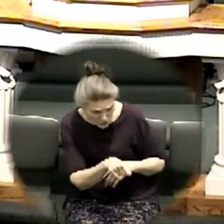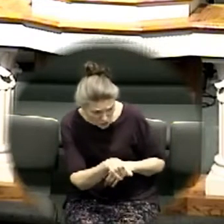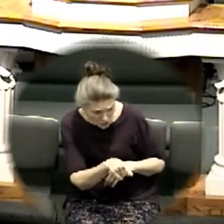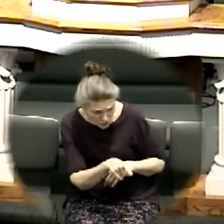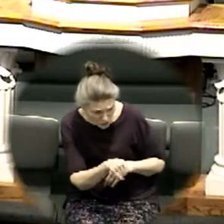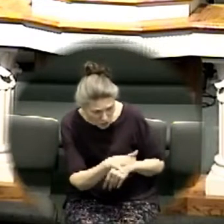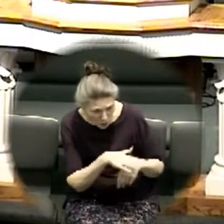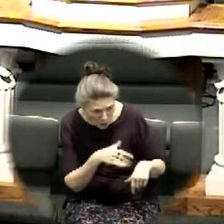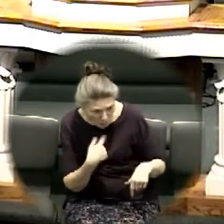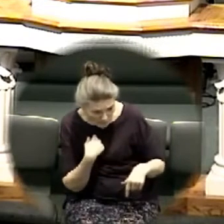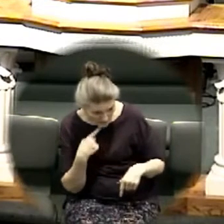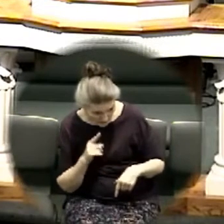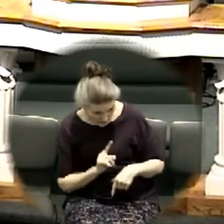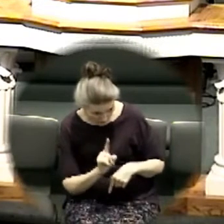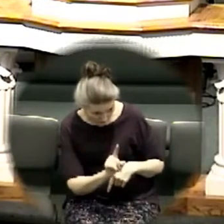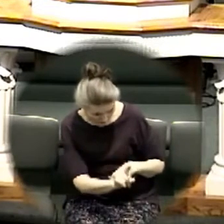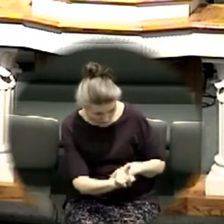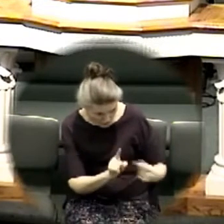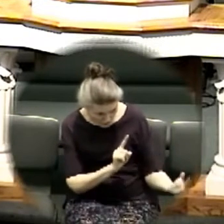please bid me come